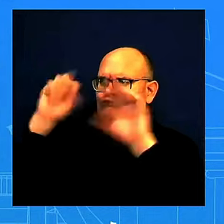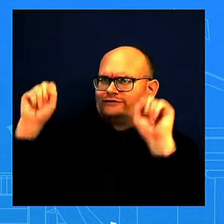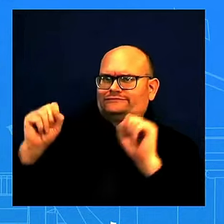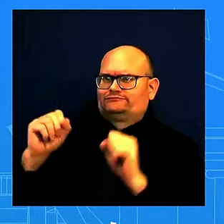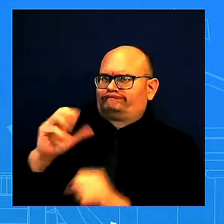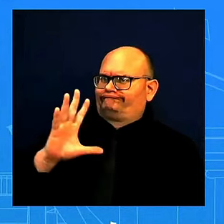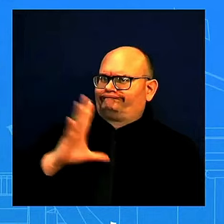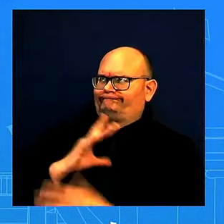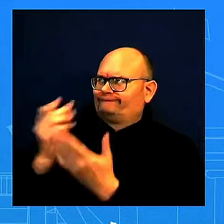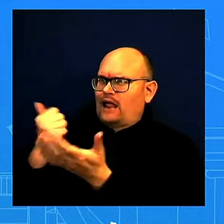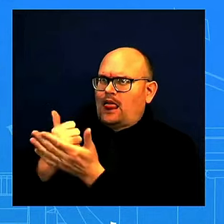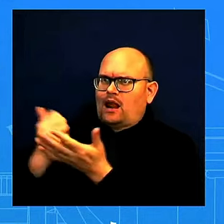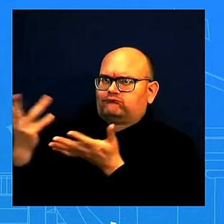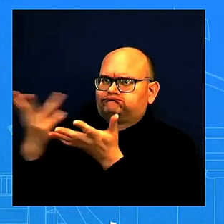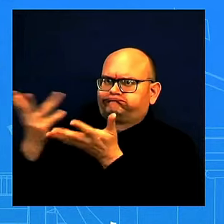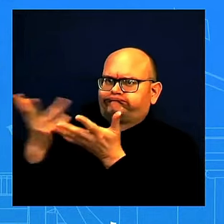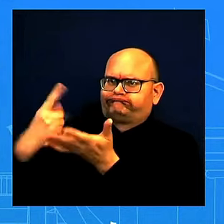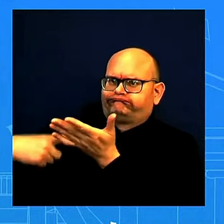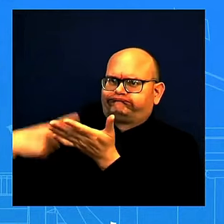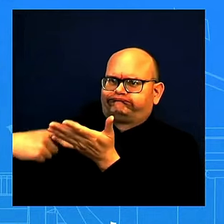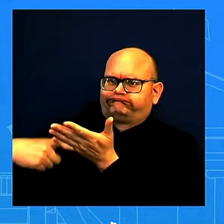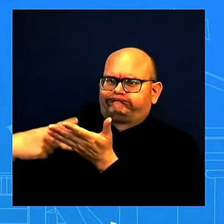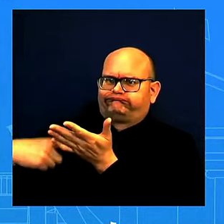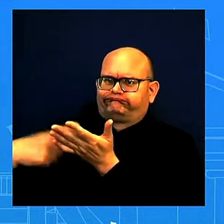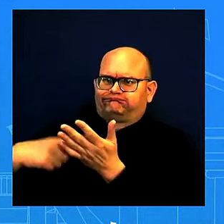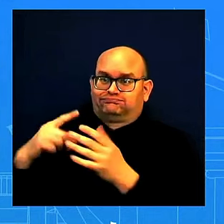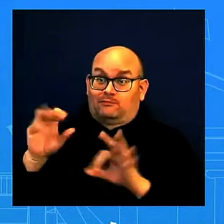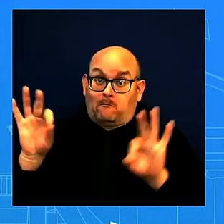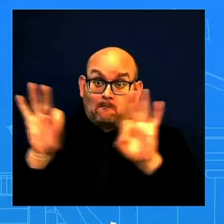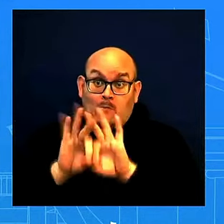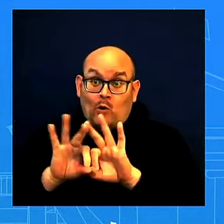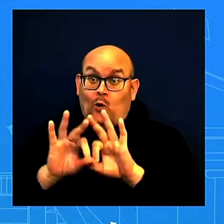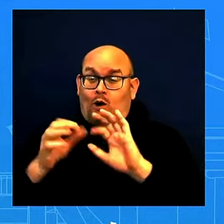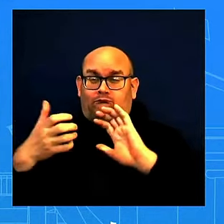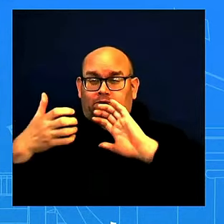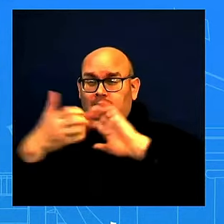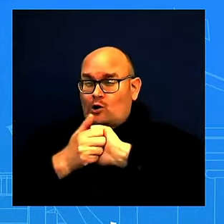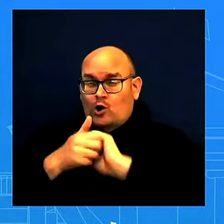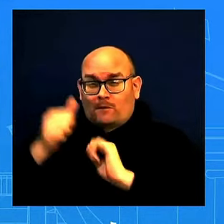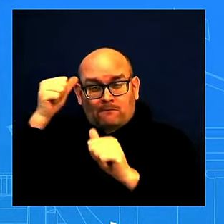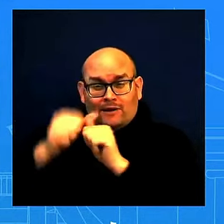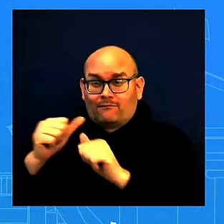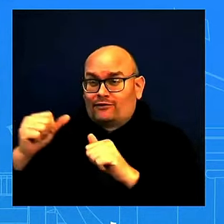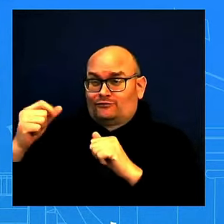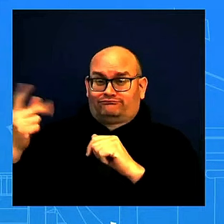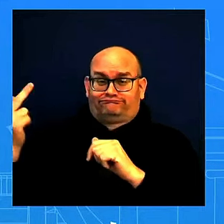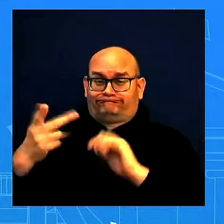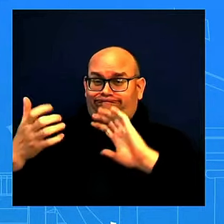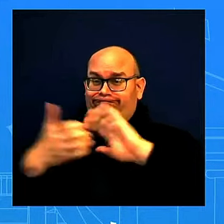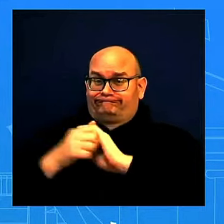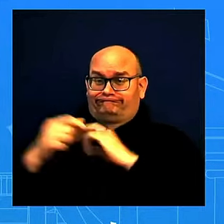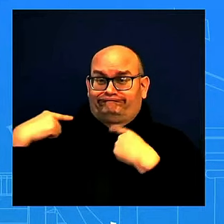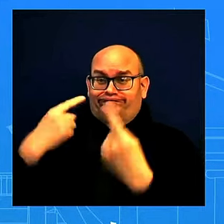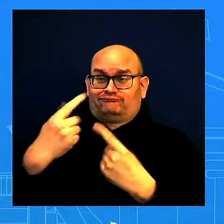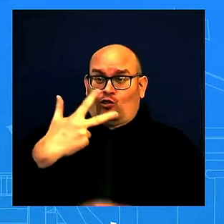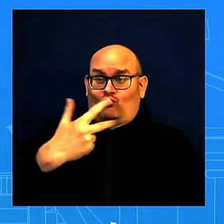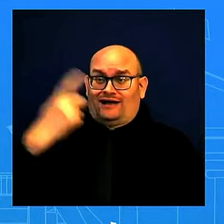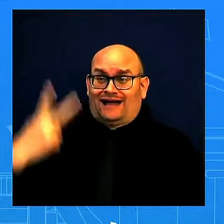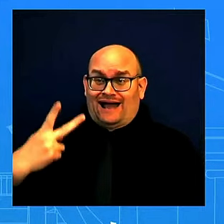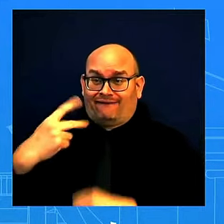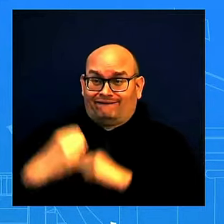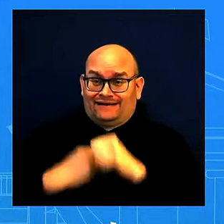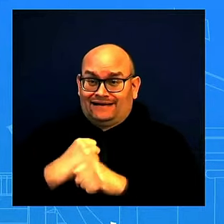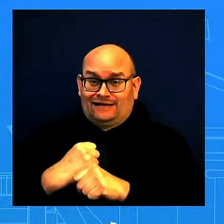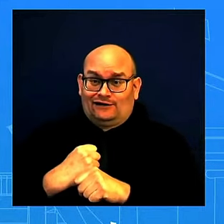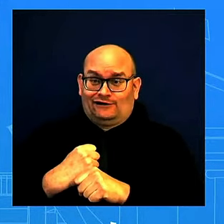let's not forget they're critical partners. They're strong partners in this throughout the past three and a half years on important different issues that